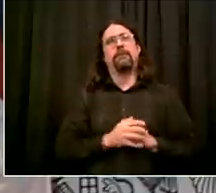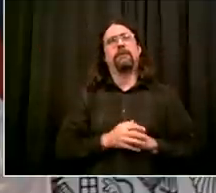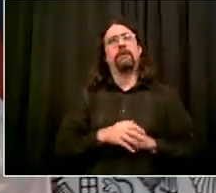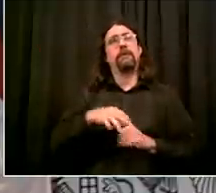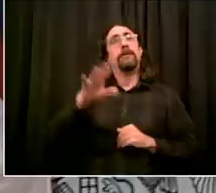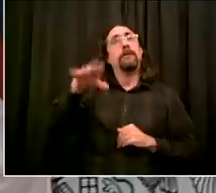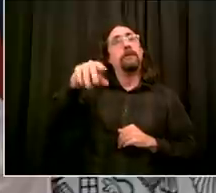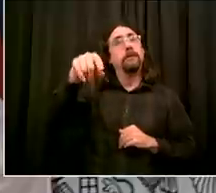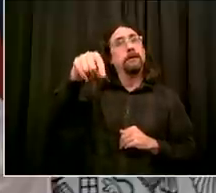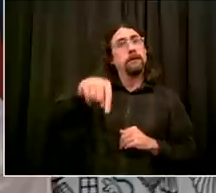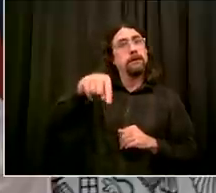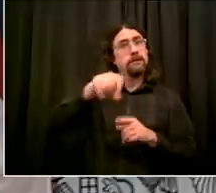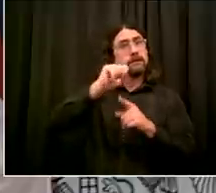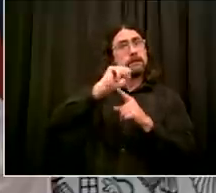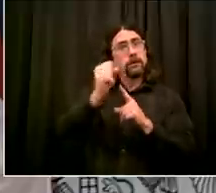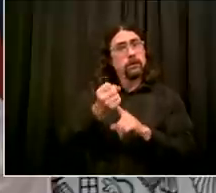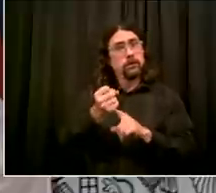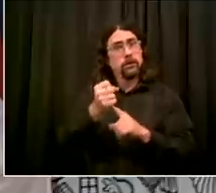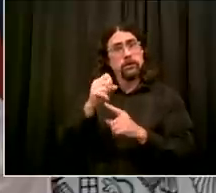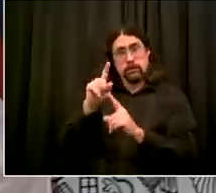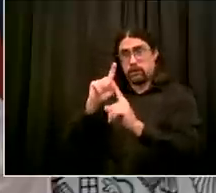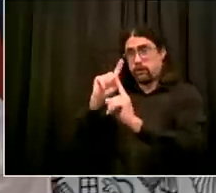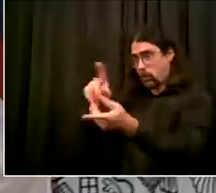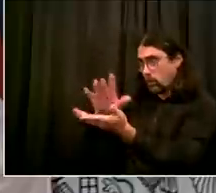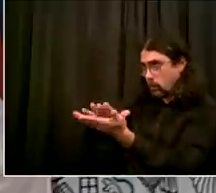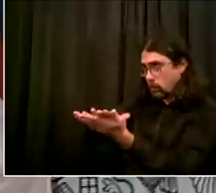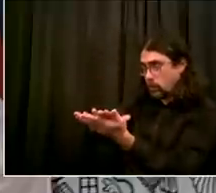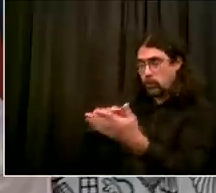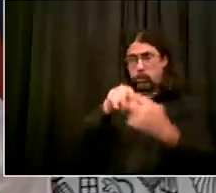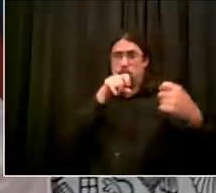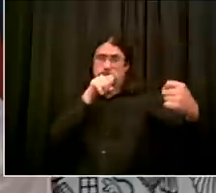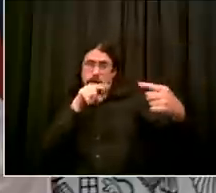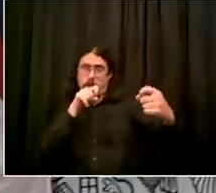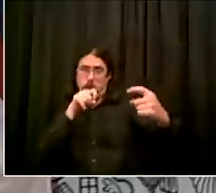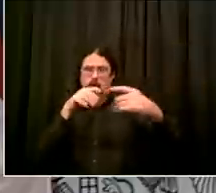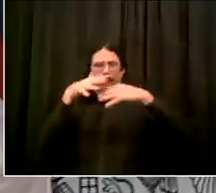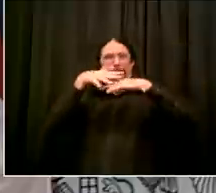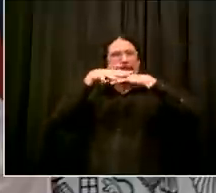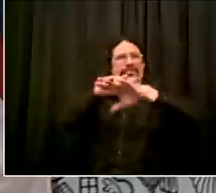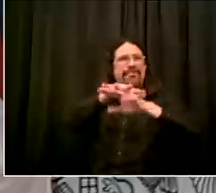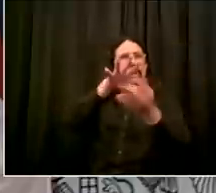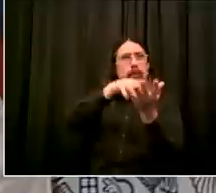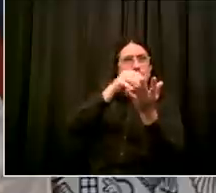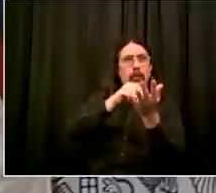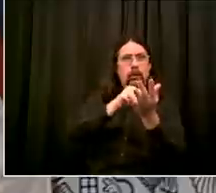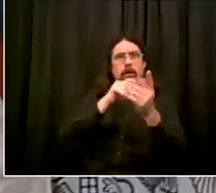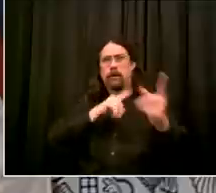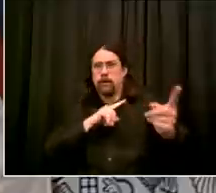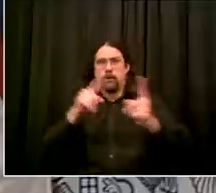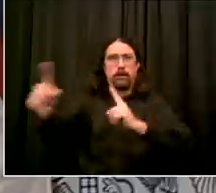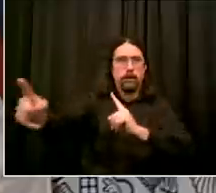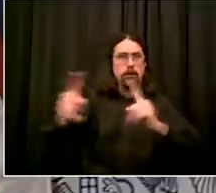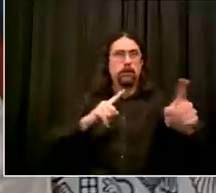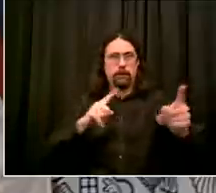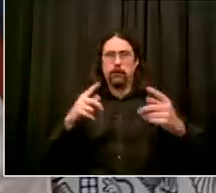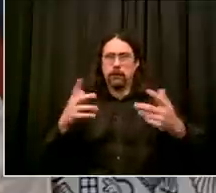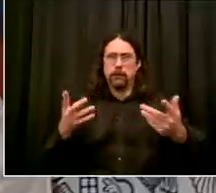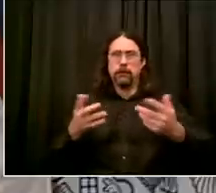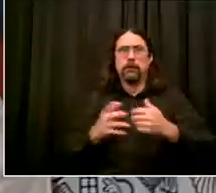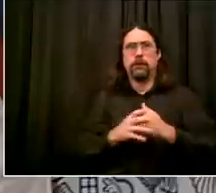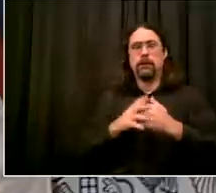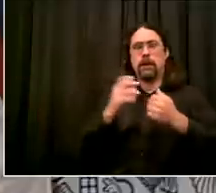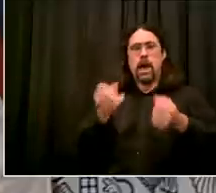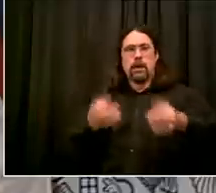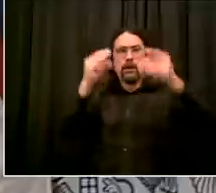-time remote the number of teachers varying as the medical exemptions came in the number of students varying you know i feel for our